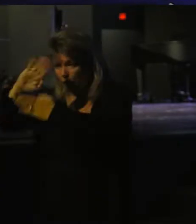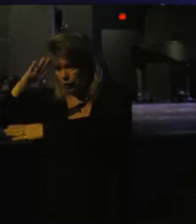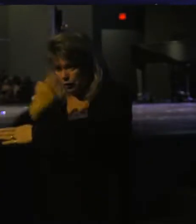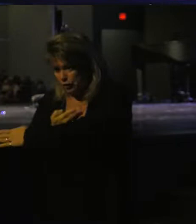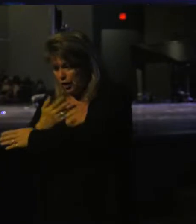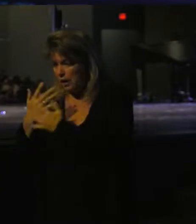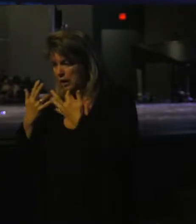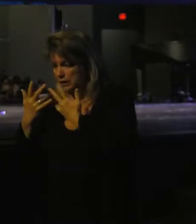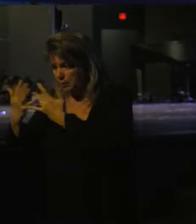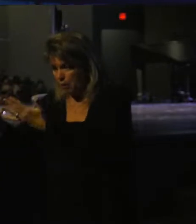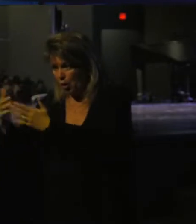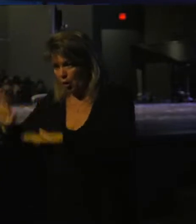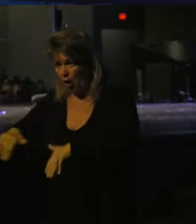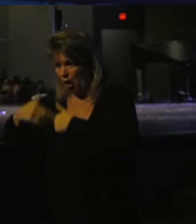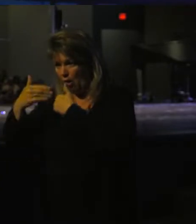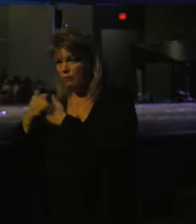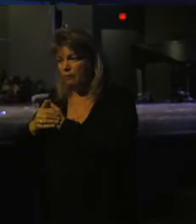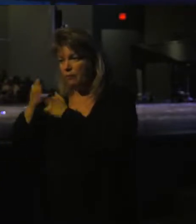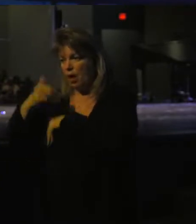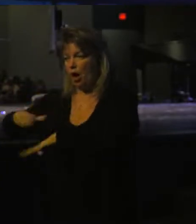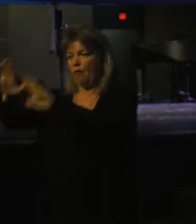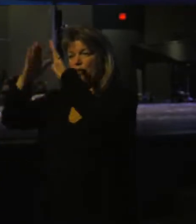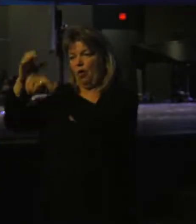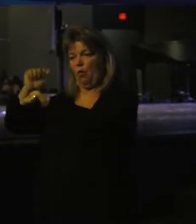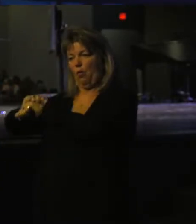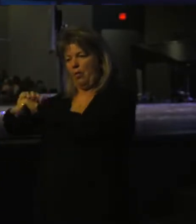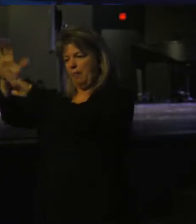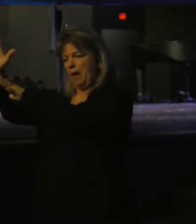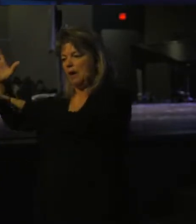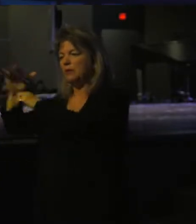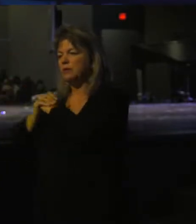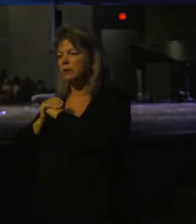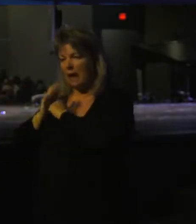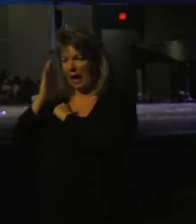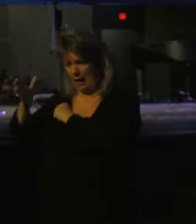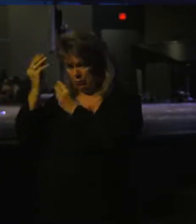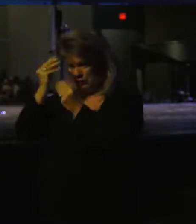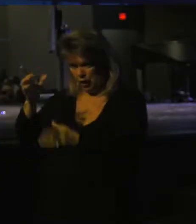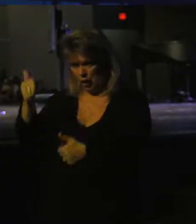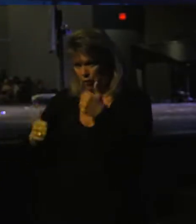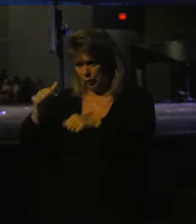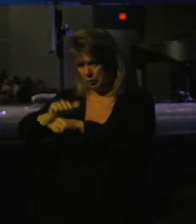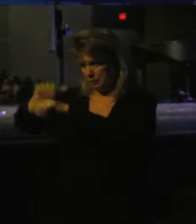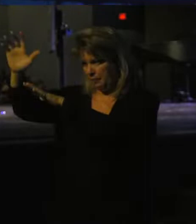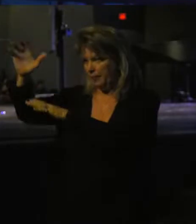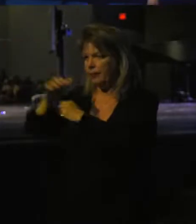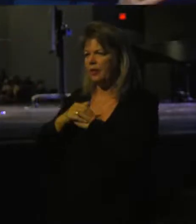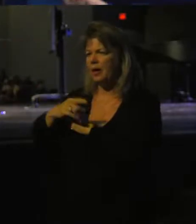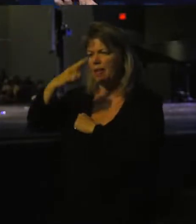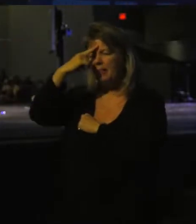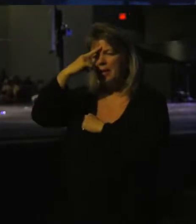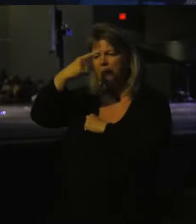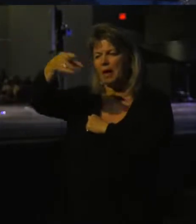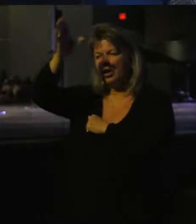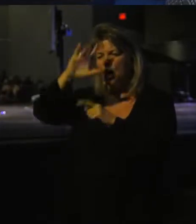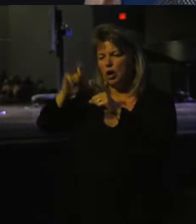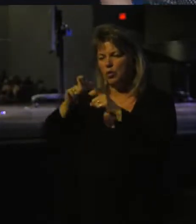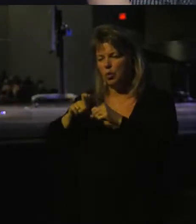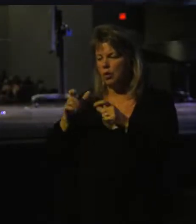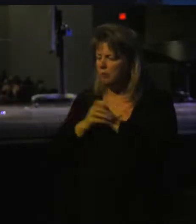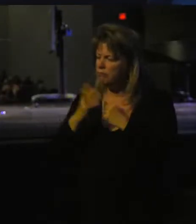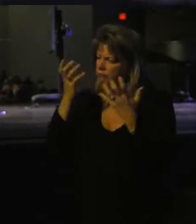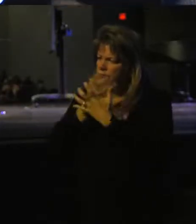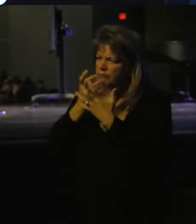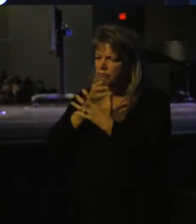as a burnt offering on one of the mountains of which I shall tell you. We think about God's word, and there are